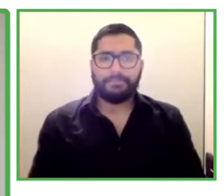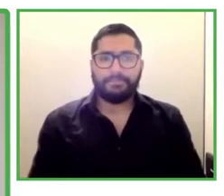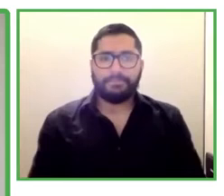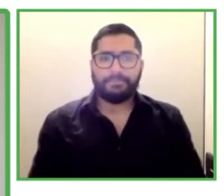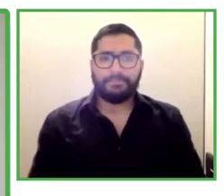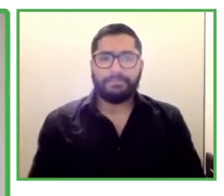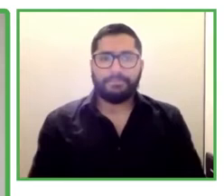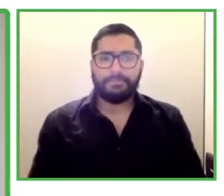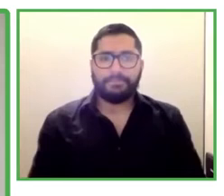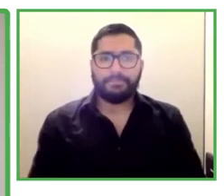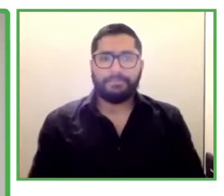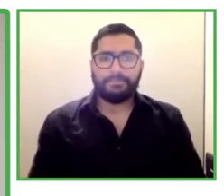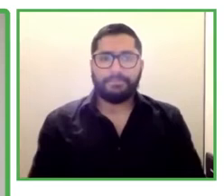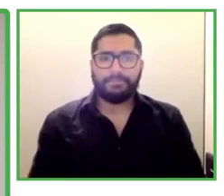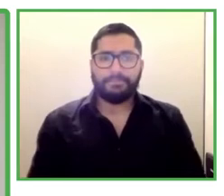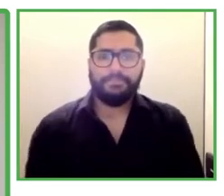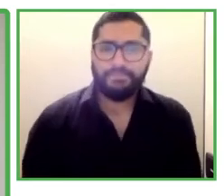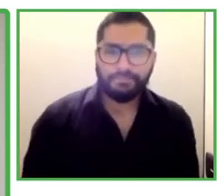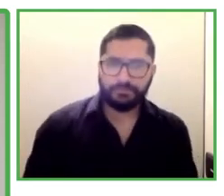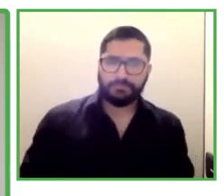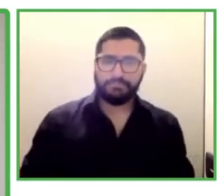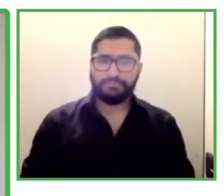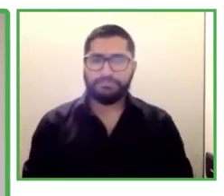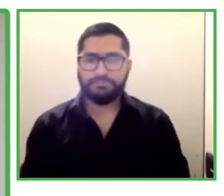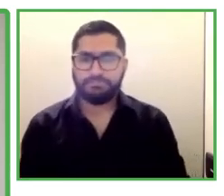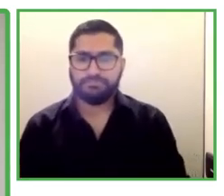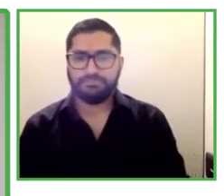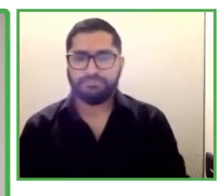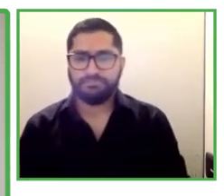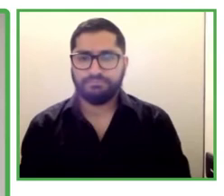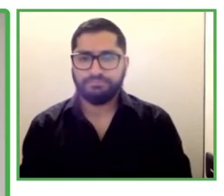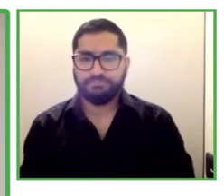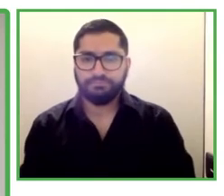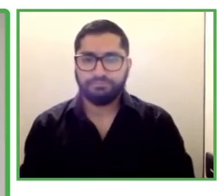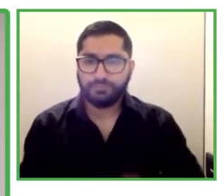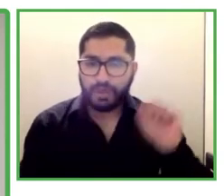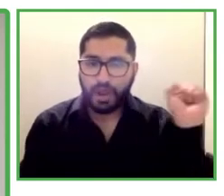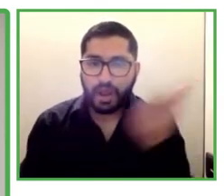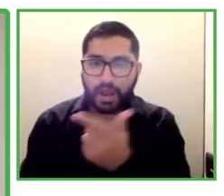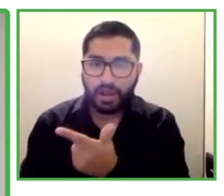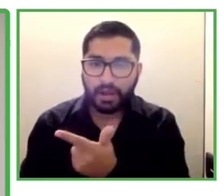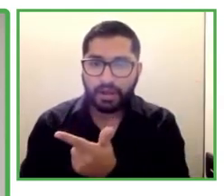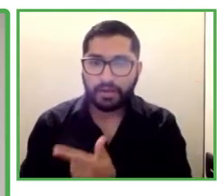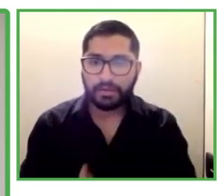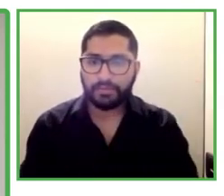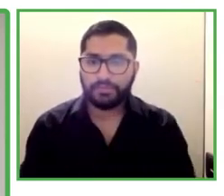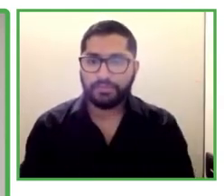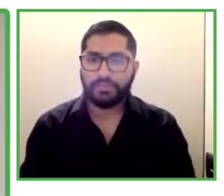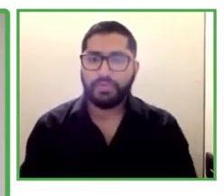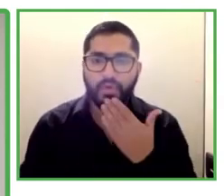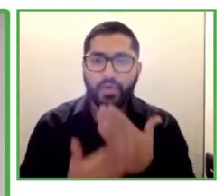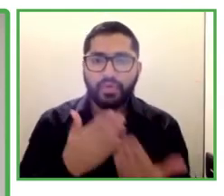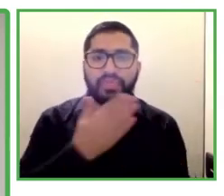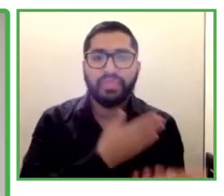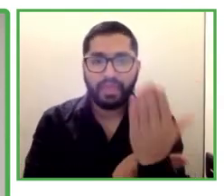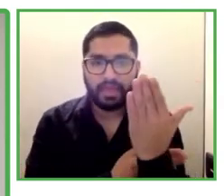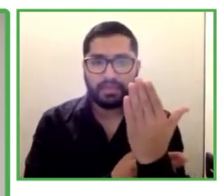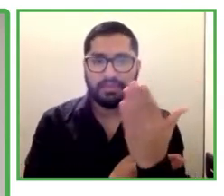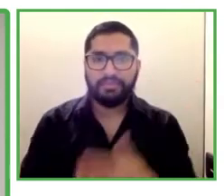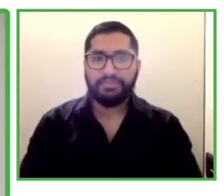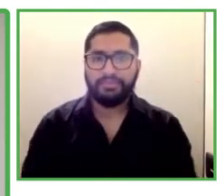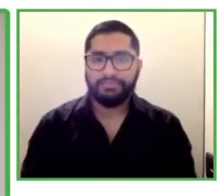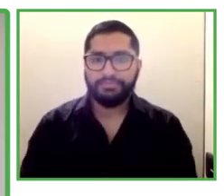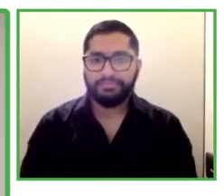Buenos dias a todos. Buenos dias a todos. morning, everyone. Good afternoon to all of you, and welcome to this Impact